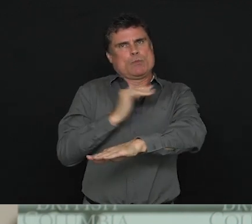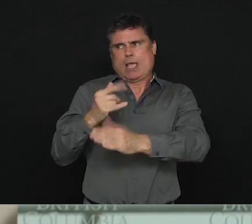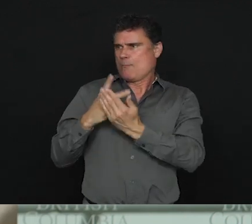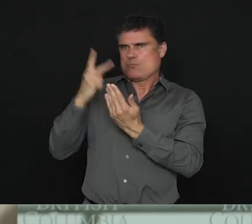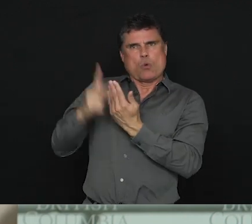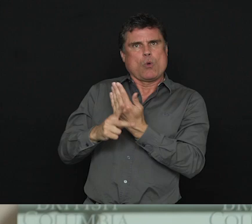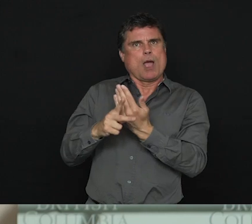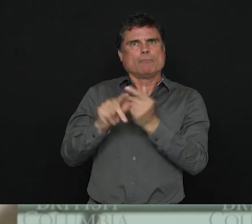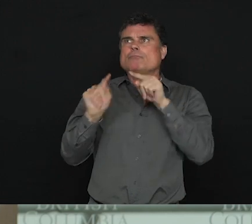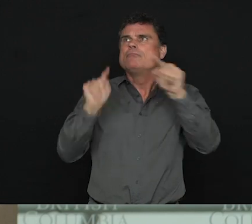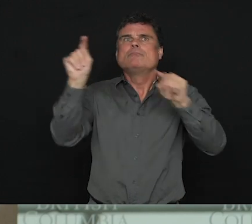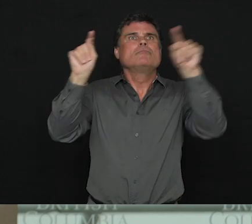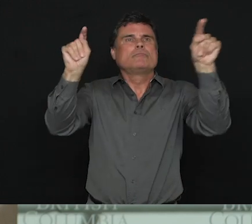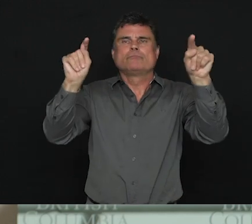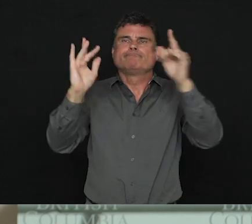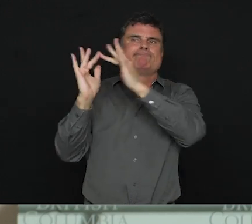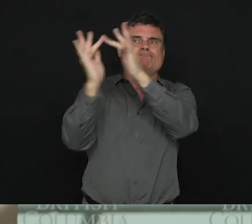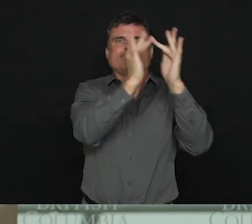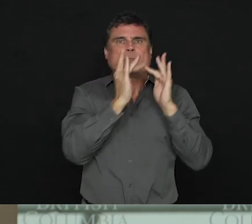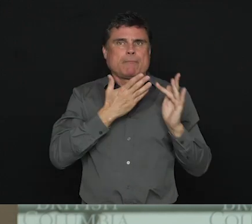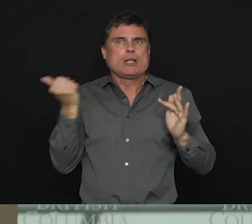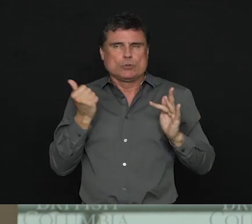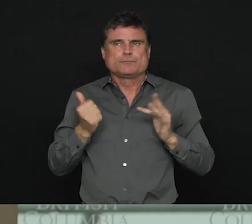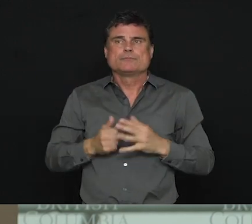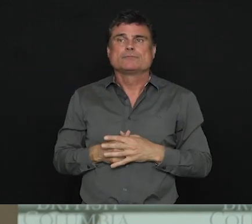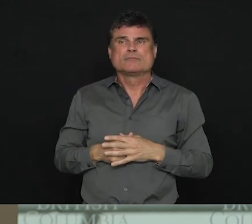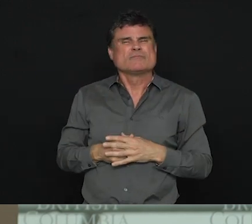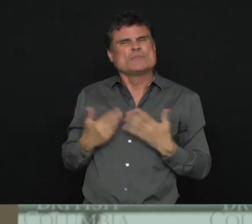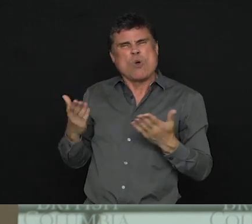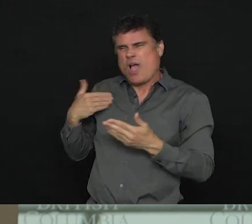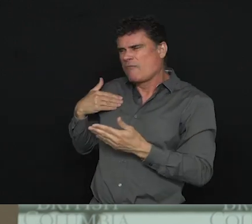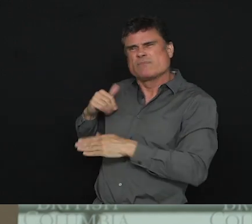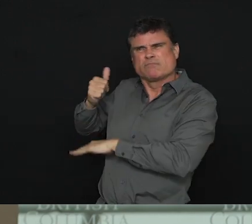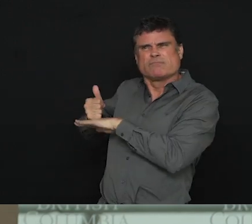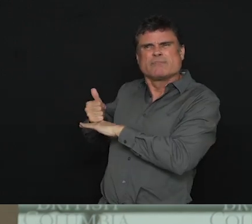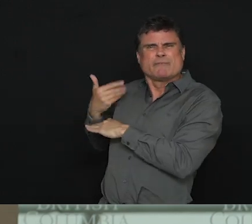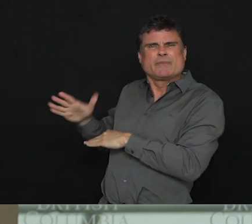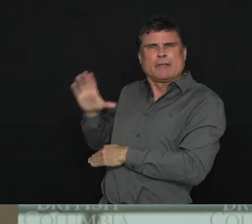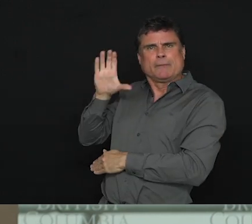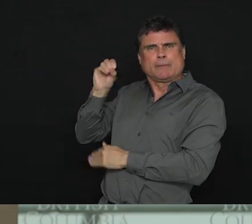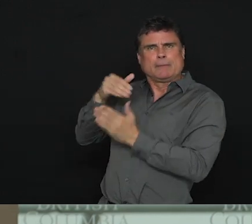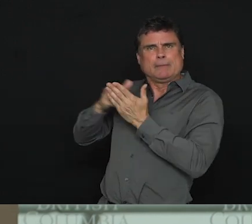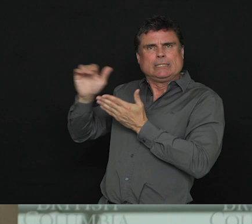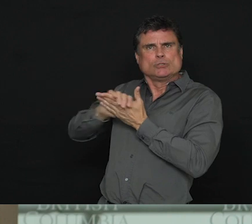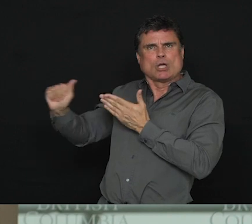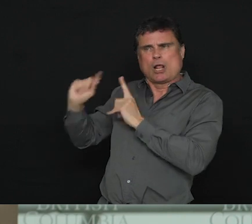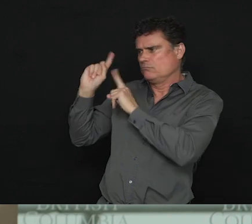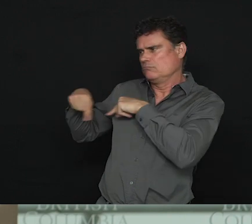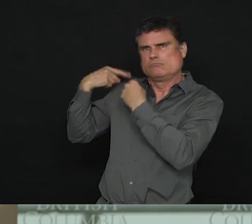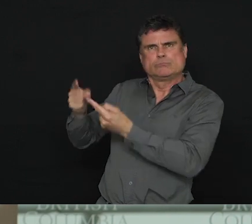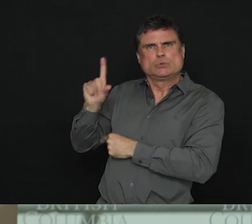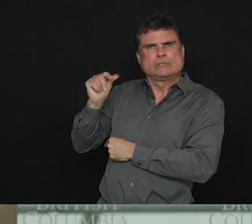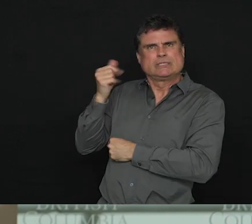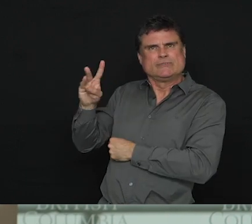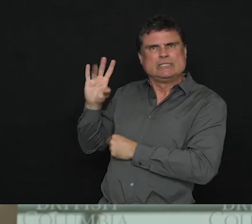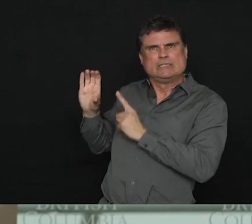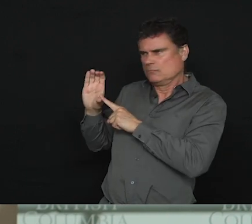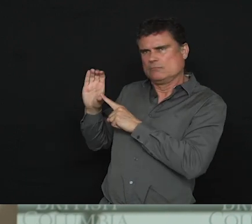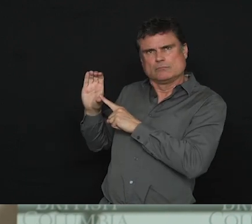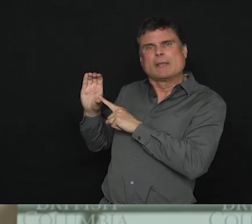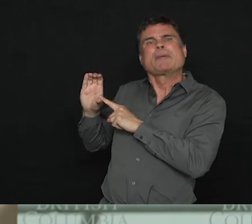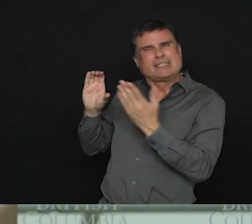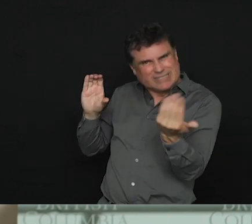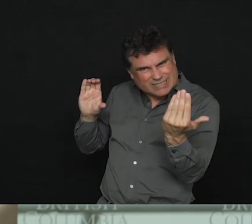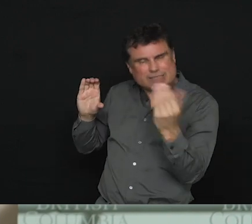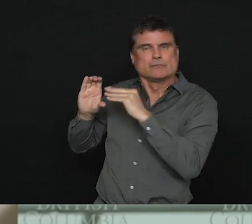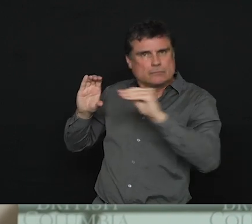in funding that's already in our budget. Thank you. And another reminder to the media, please press star one if you have any questions. For